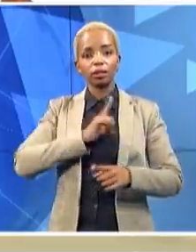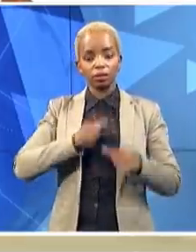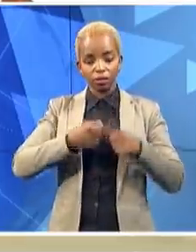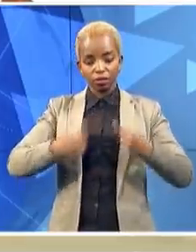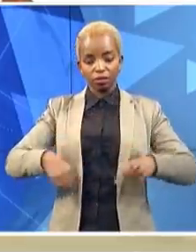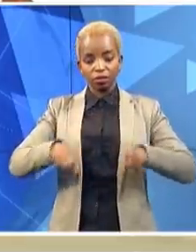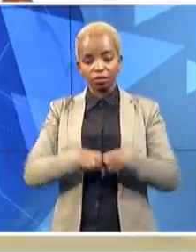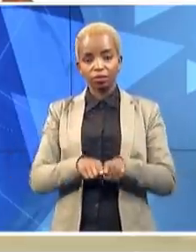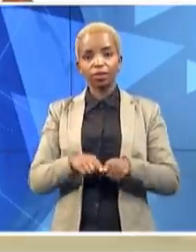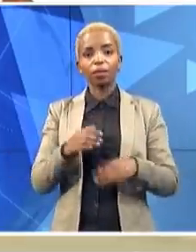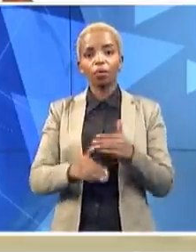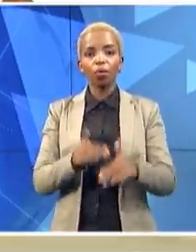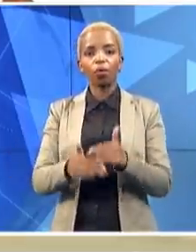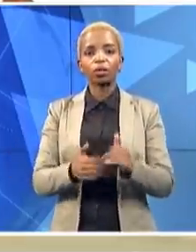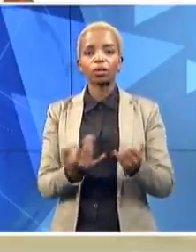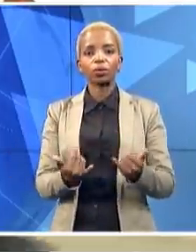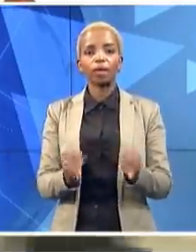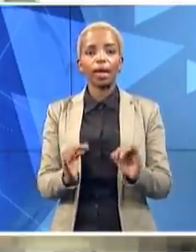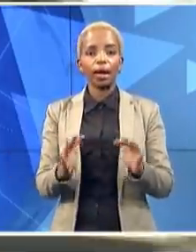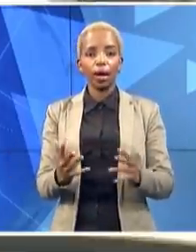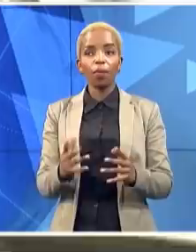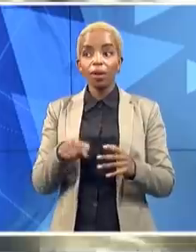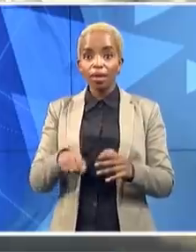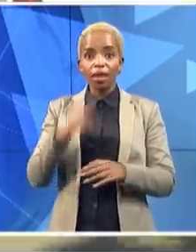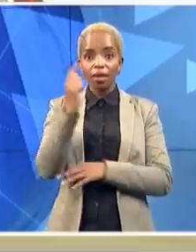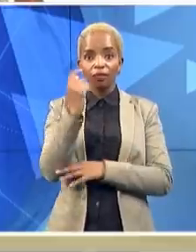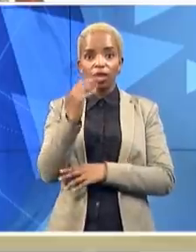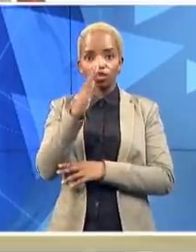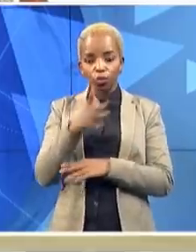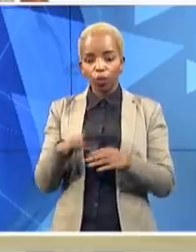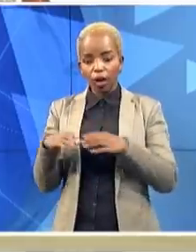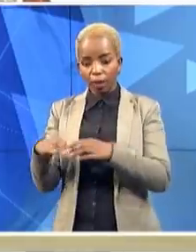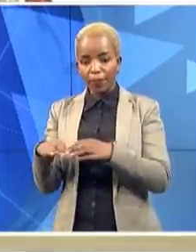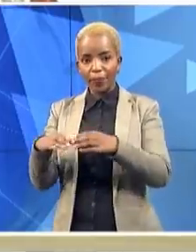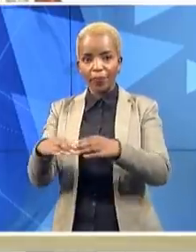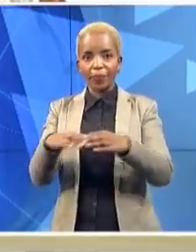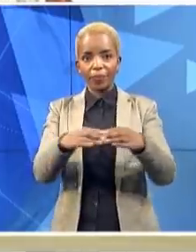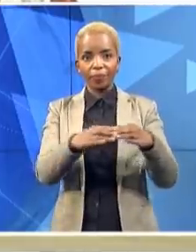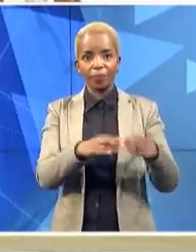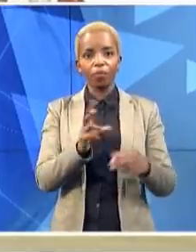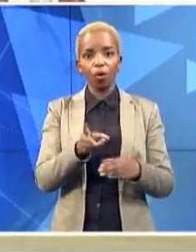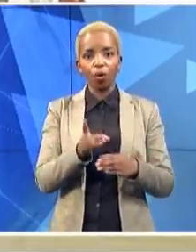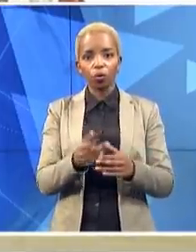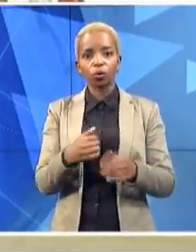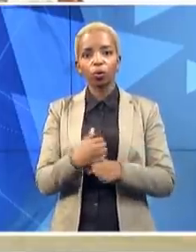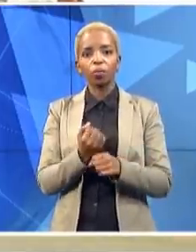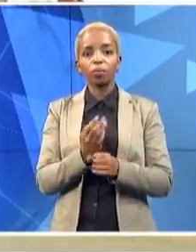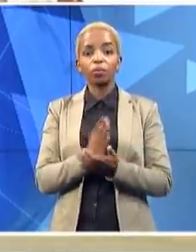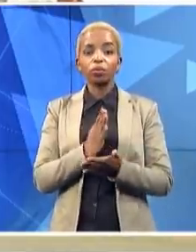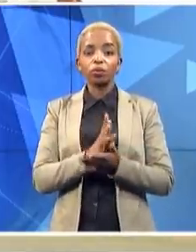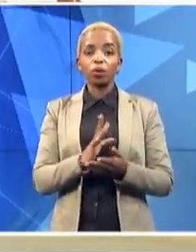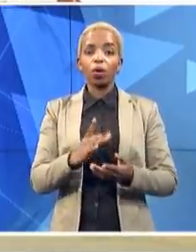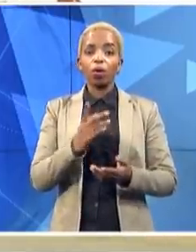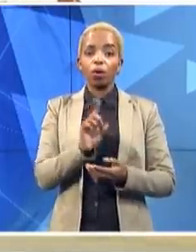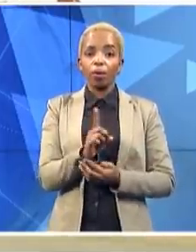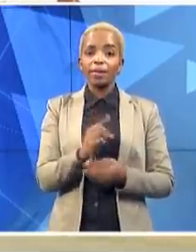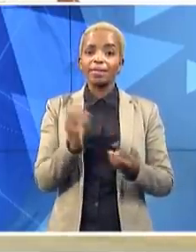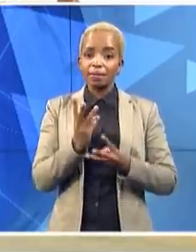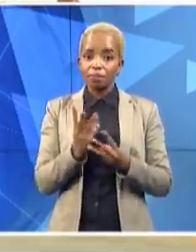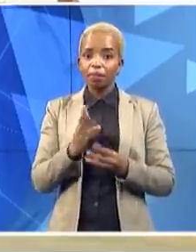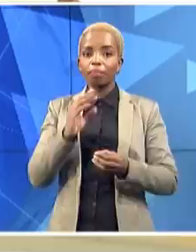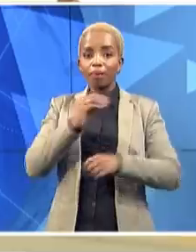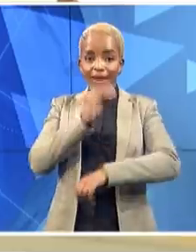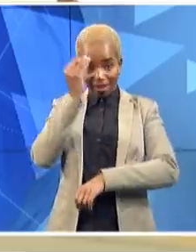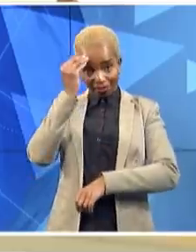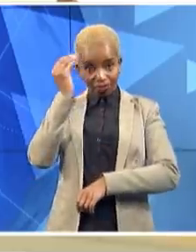villages to also strengthen the message of ensuring that they do equip people with so much information so